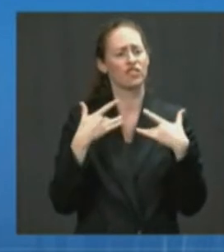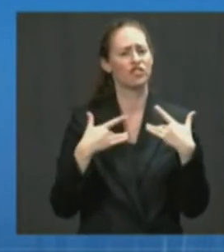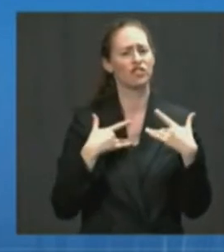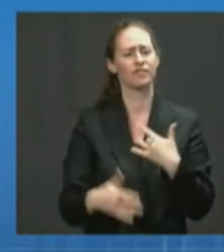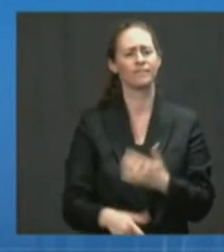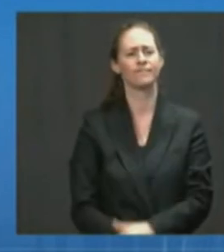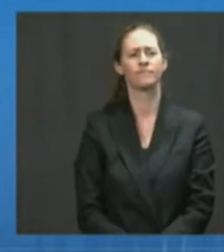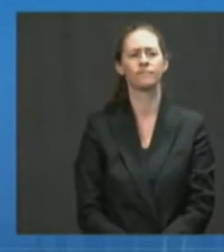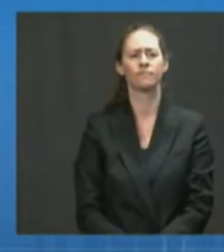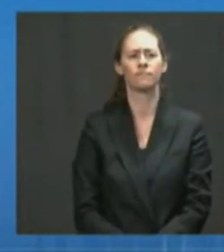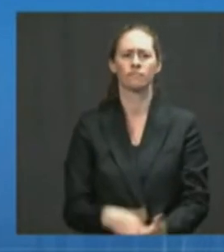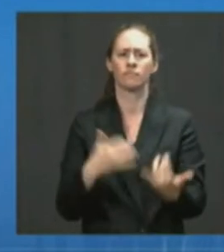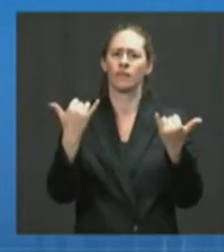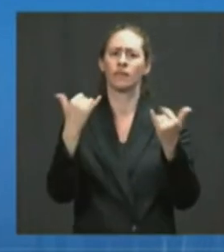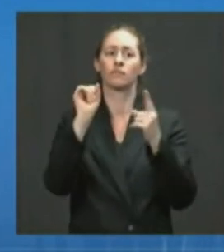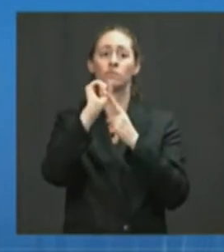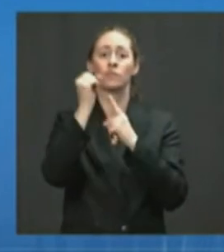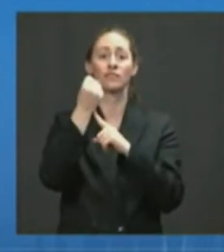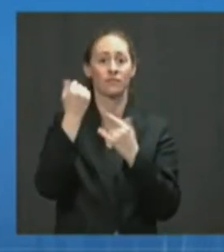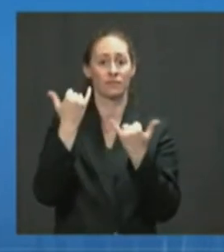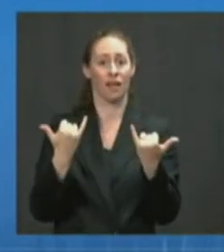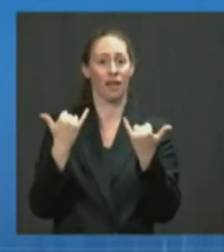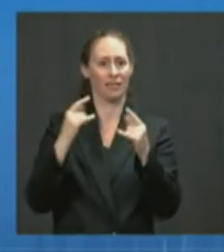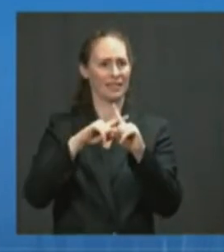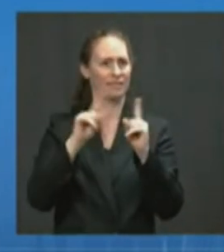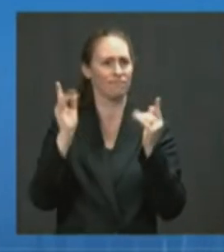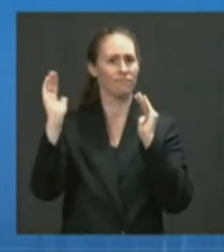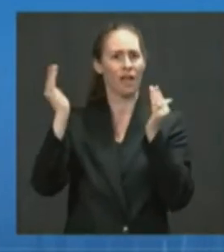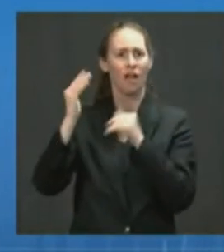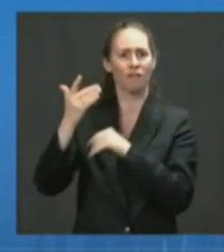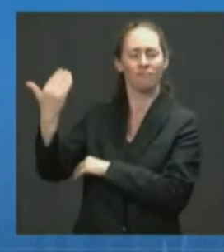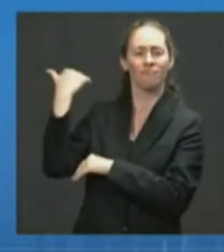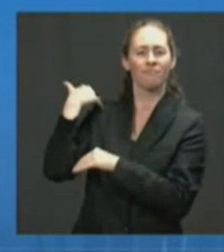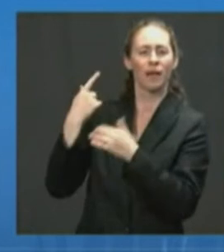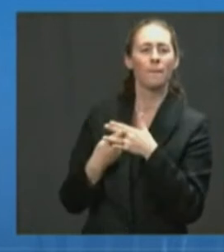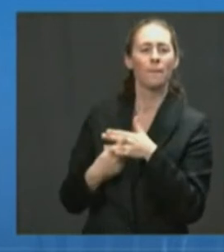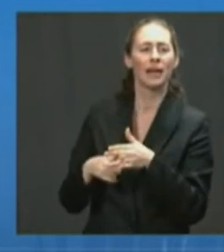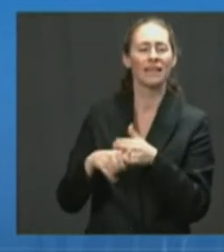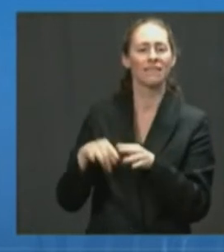situation than we were early this year for three reasons.